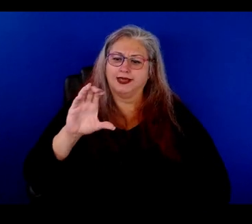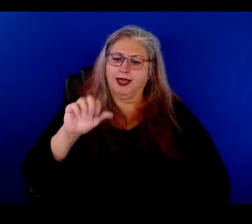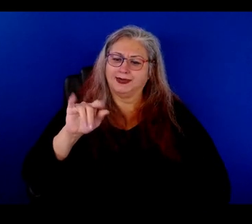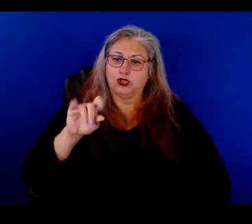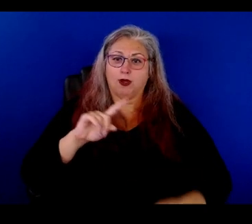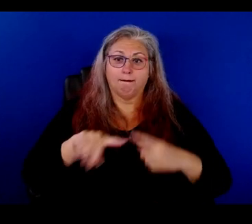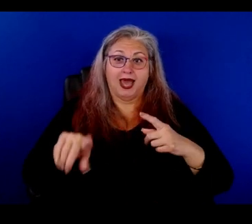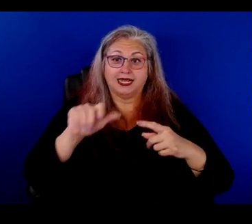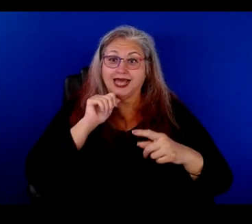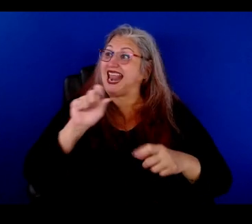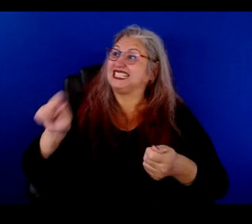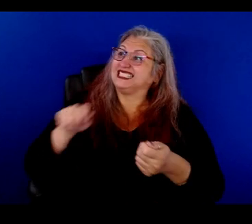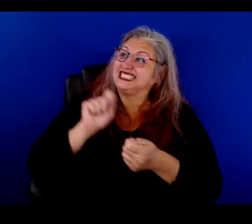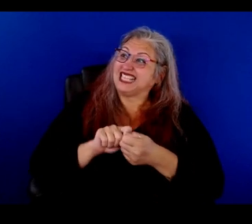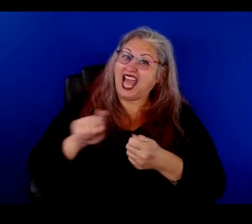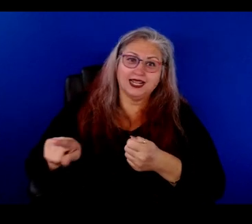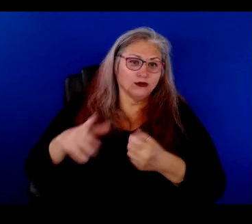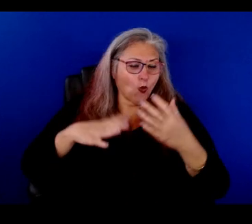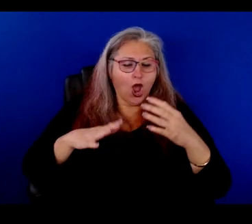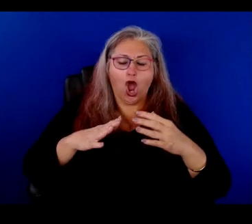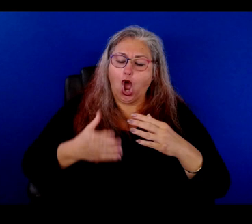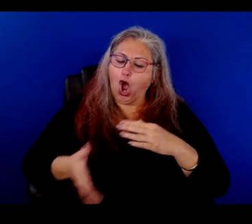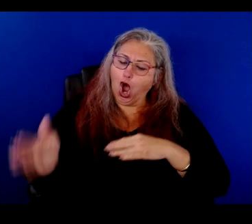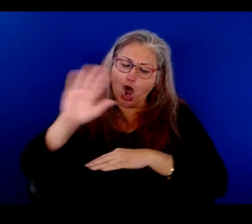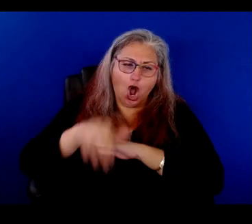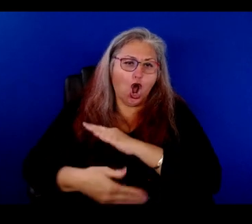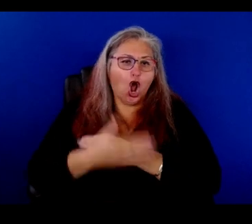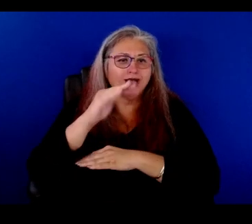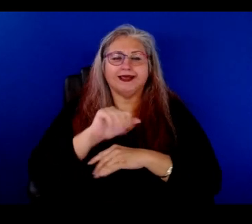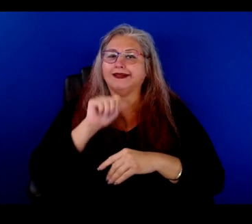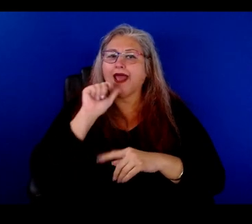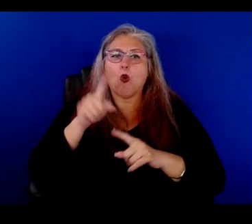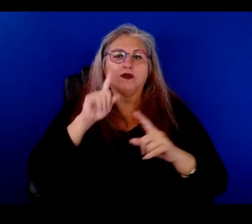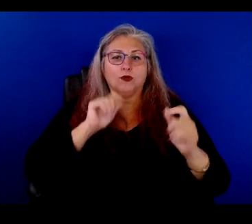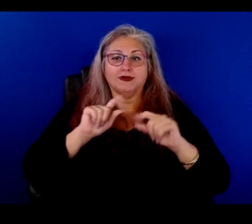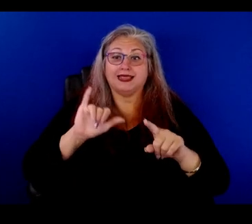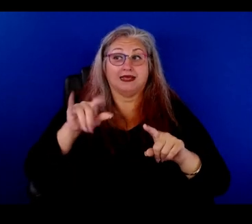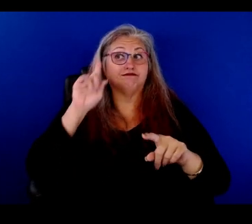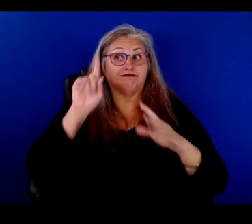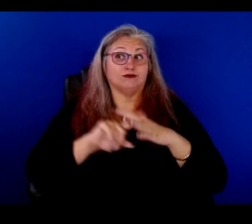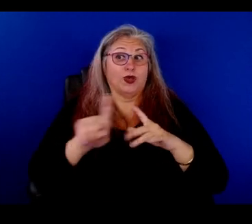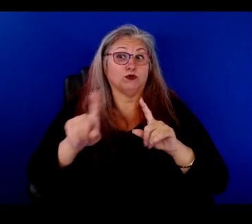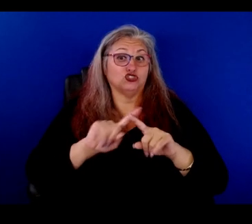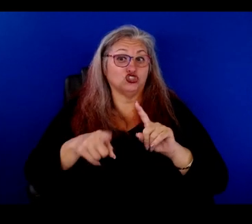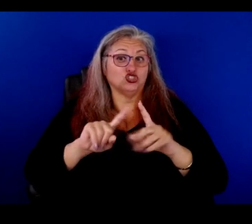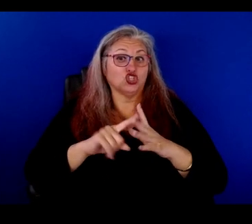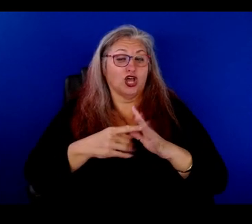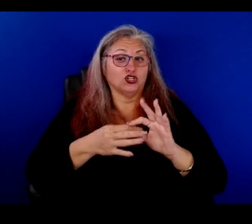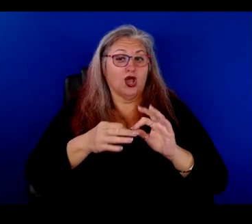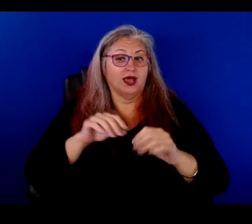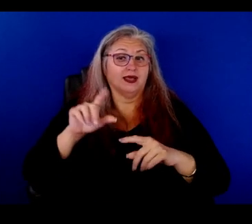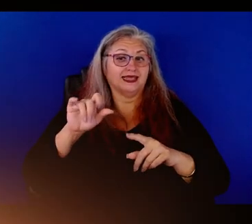cross-dressing on the week. Exactly. It was all day long. It was all day long. That's who, that's who came, yeah. That's who came to mind when you started talking about that, Luisa